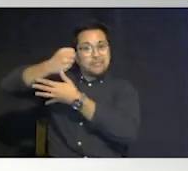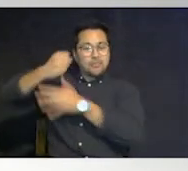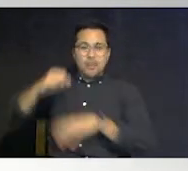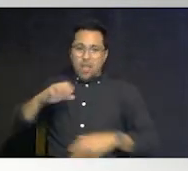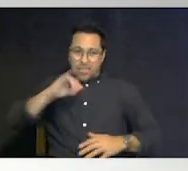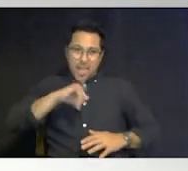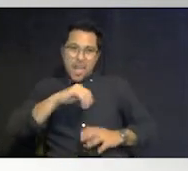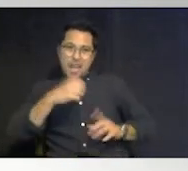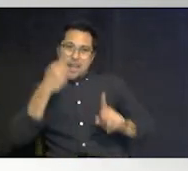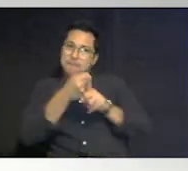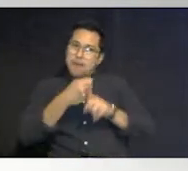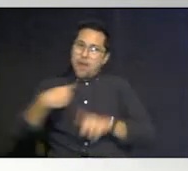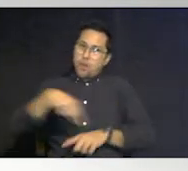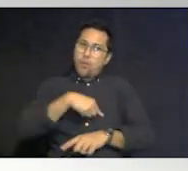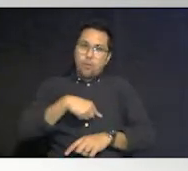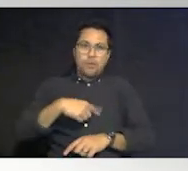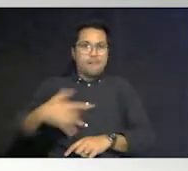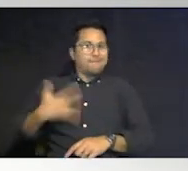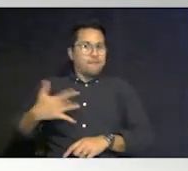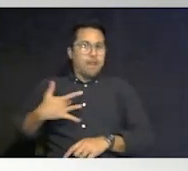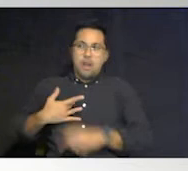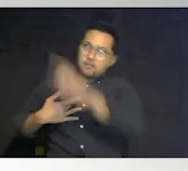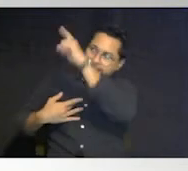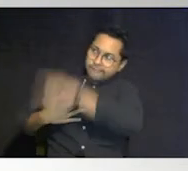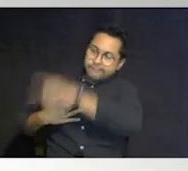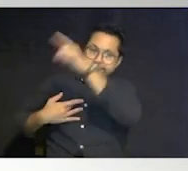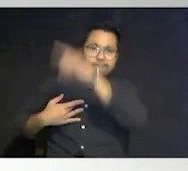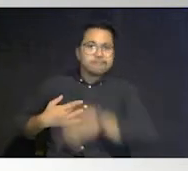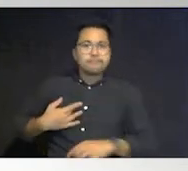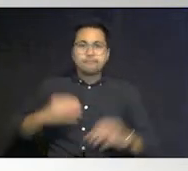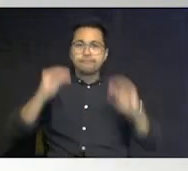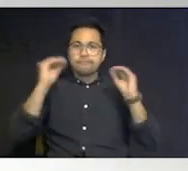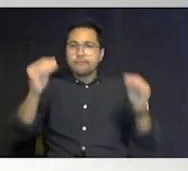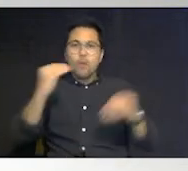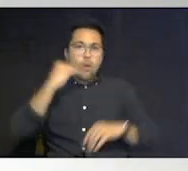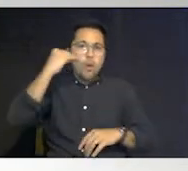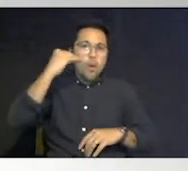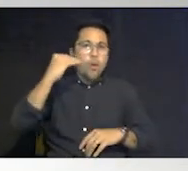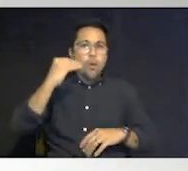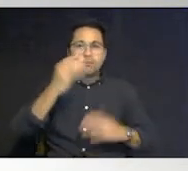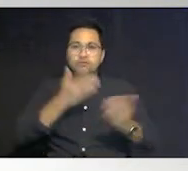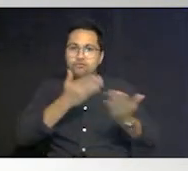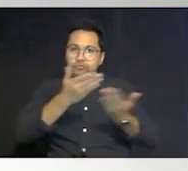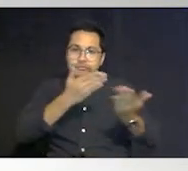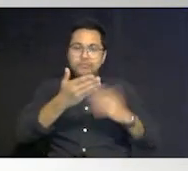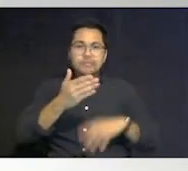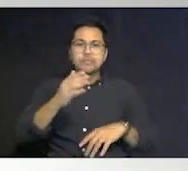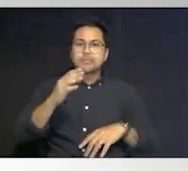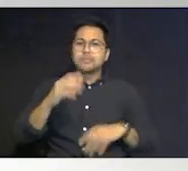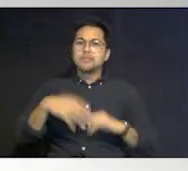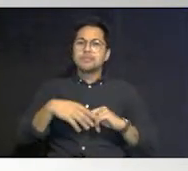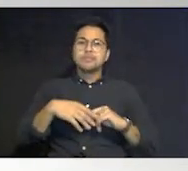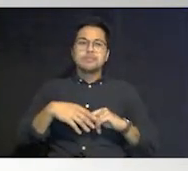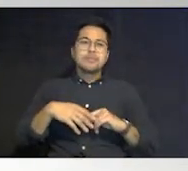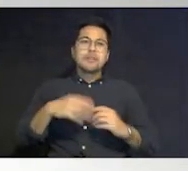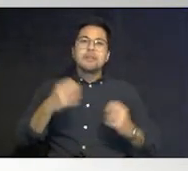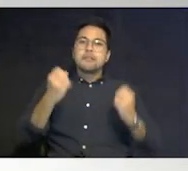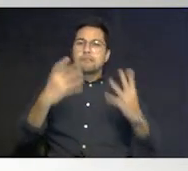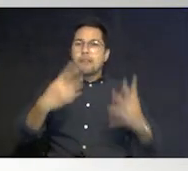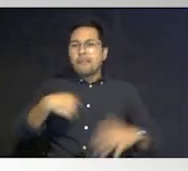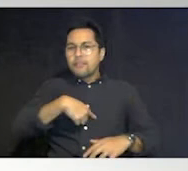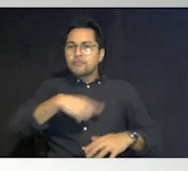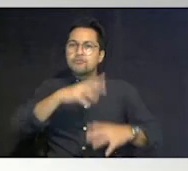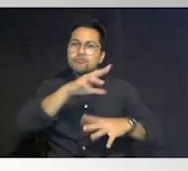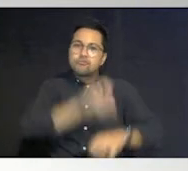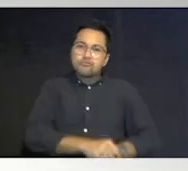felt by the individuals we all serve the loss of home-based services many individuals that that were used to having occupational